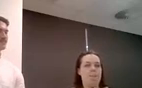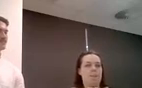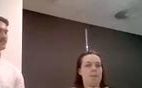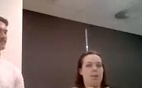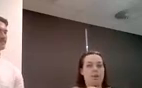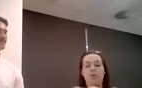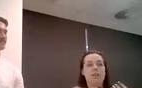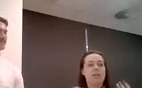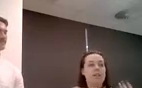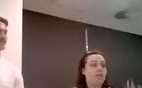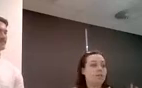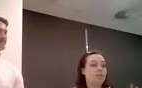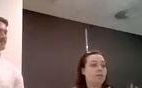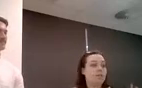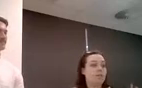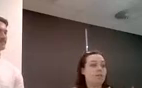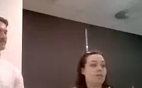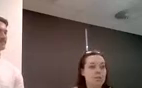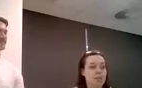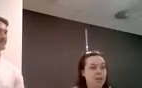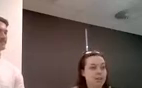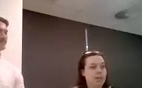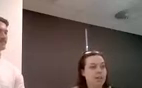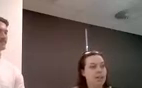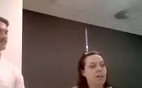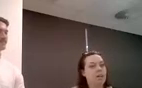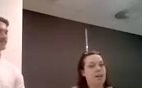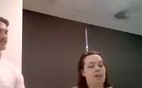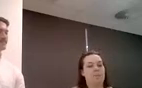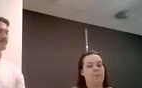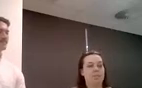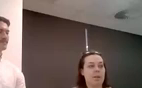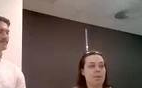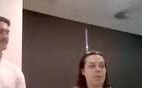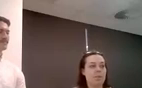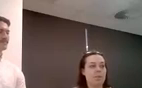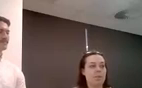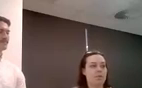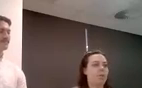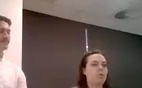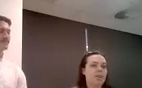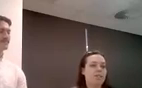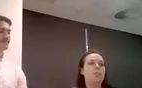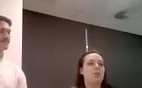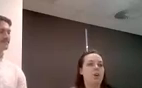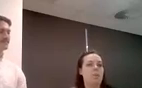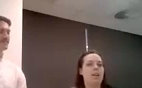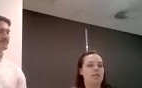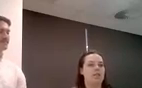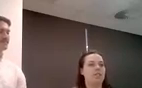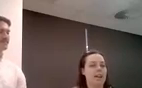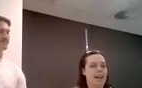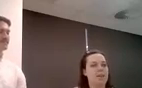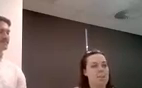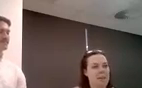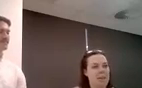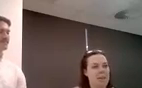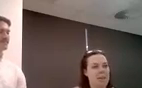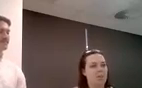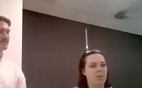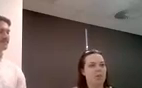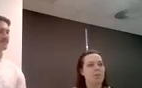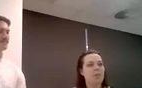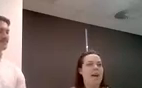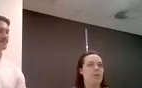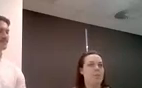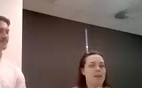um correct use of language when addressing um disabled students what a reasonable accommodation is and how